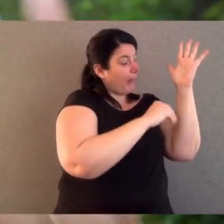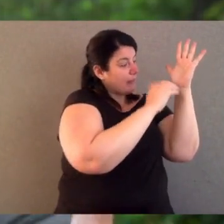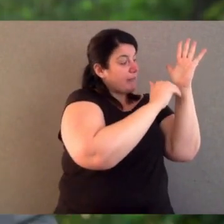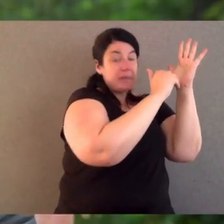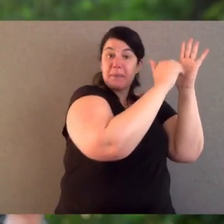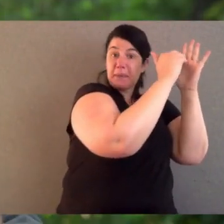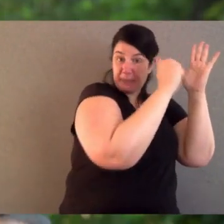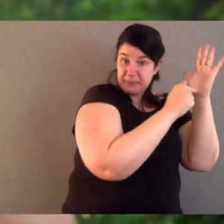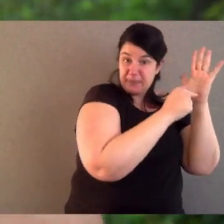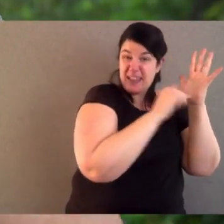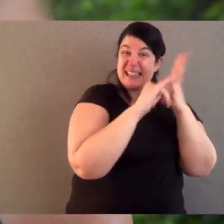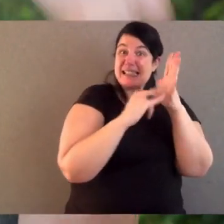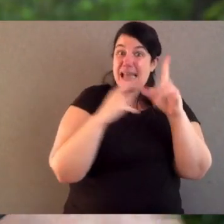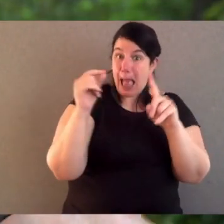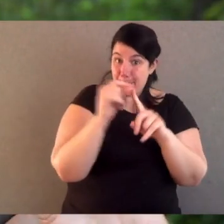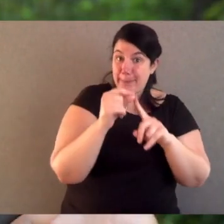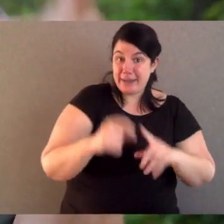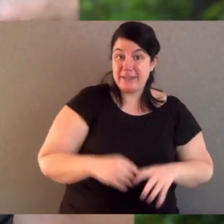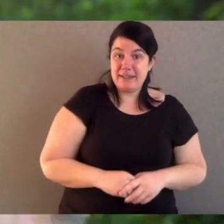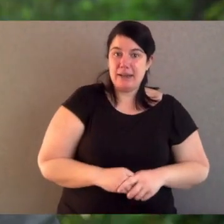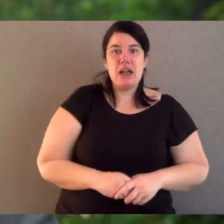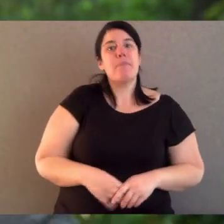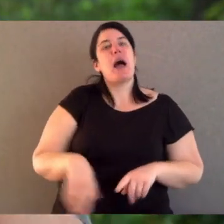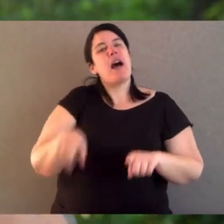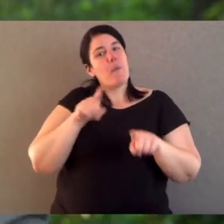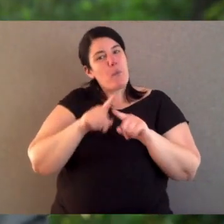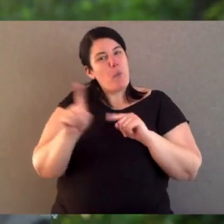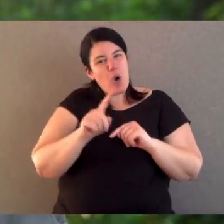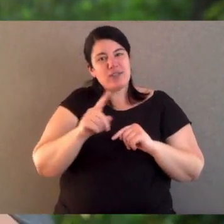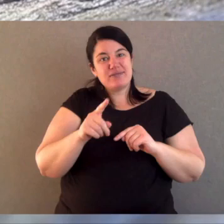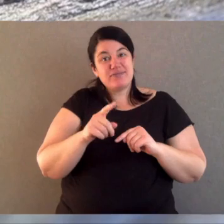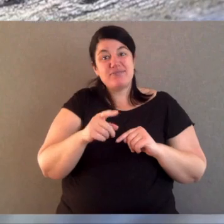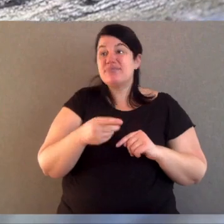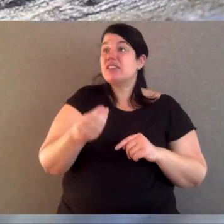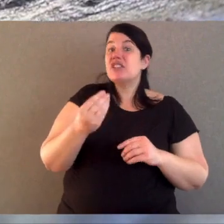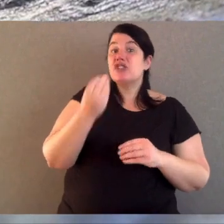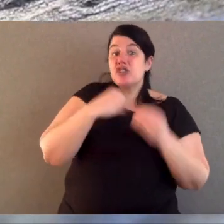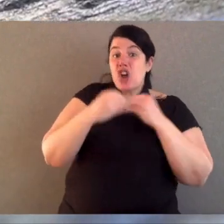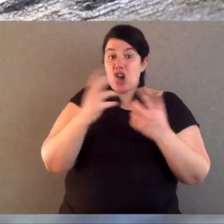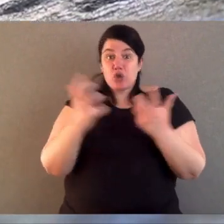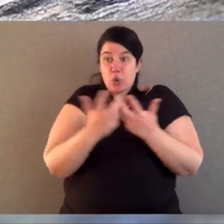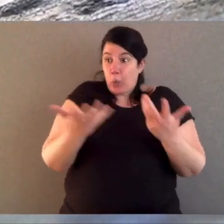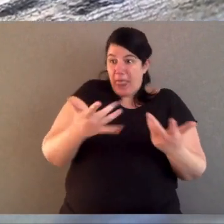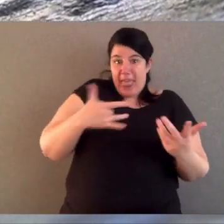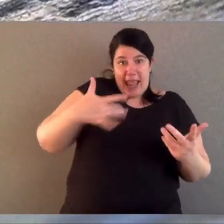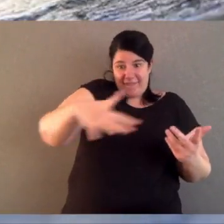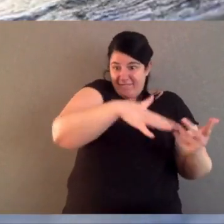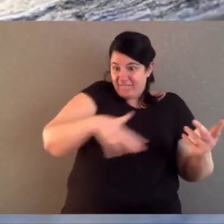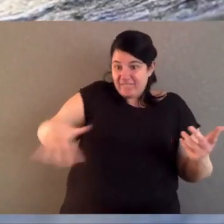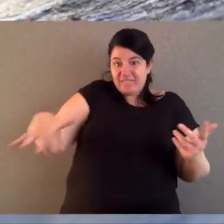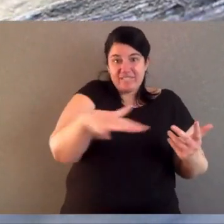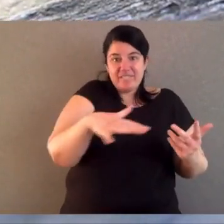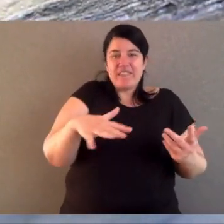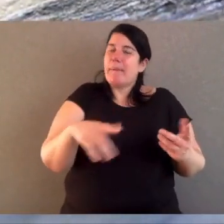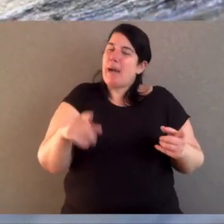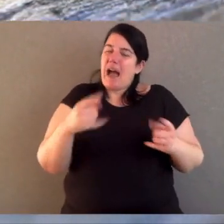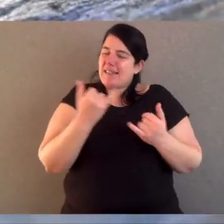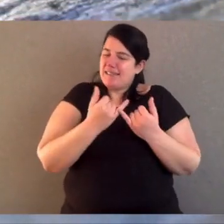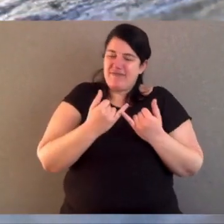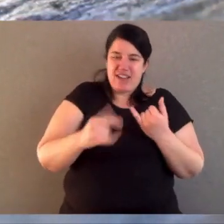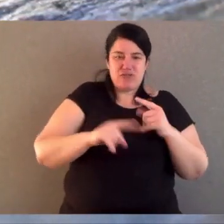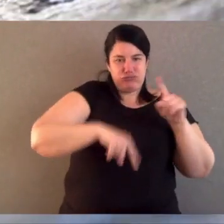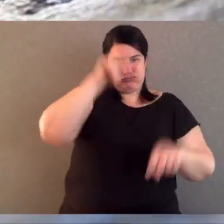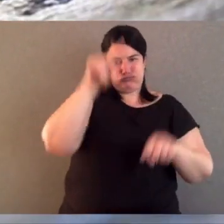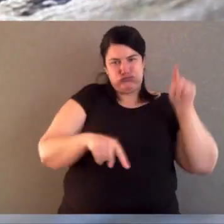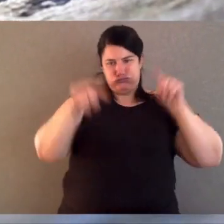the yellow-bellied gliders eat. But all in all, their diets are suitable to each of their habitats. That's why they live there, but they're incredibly varied.